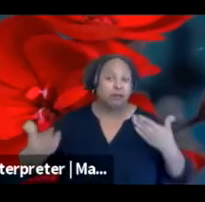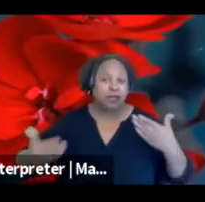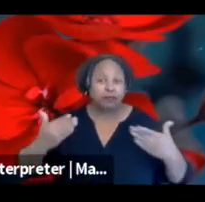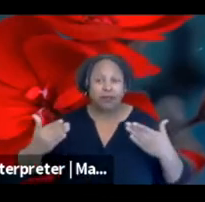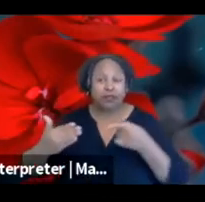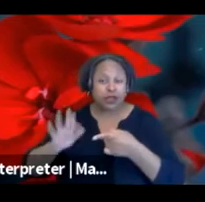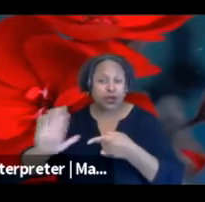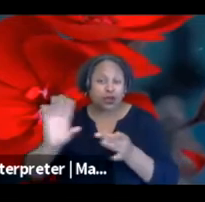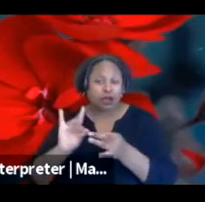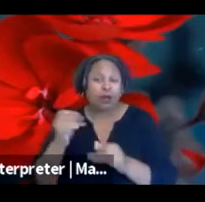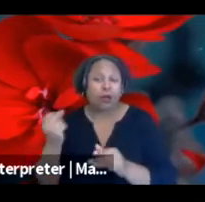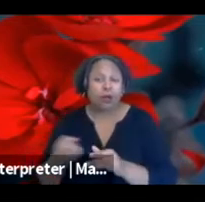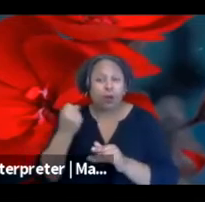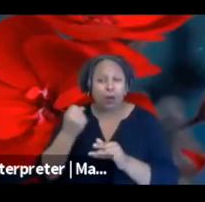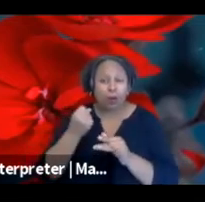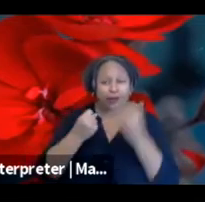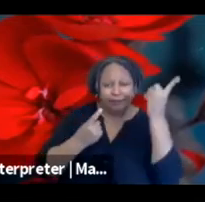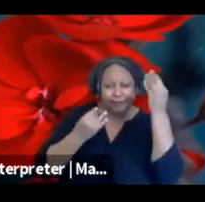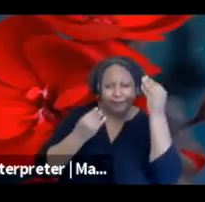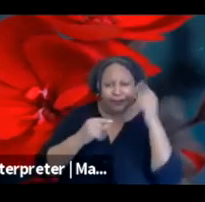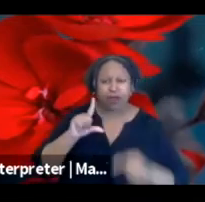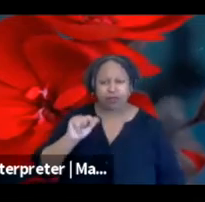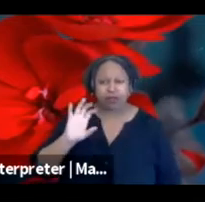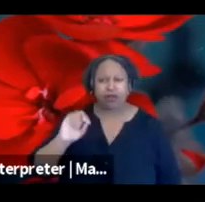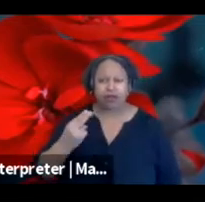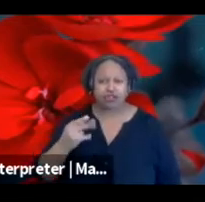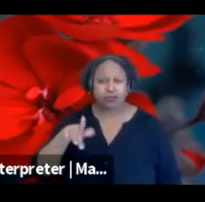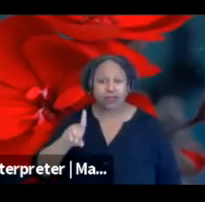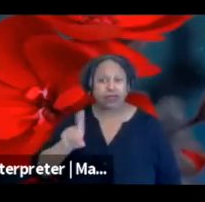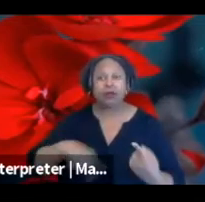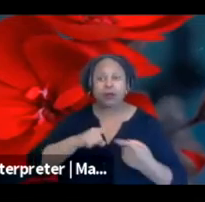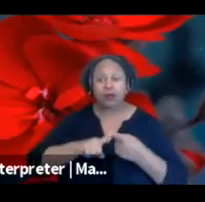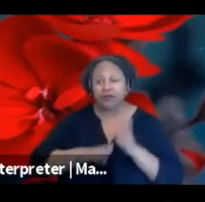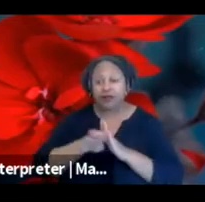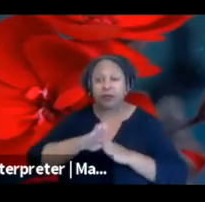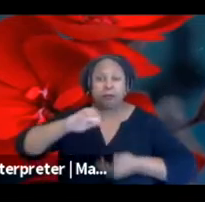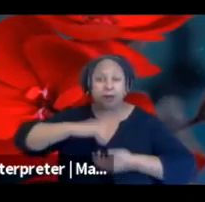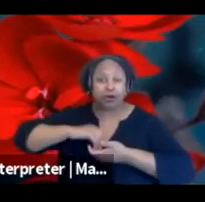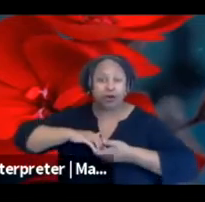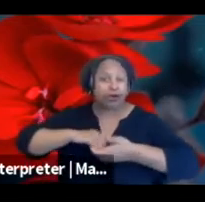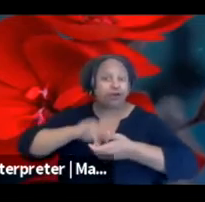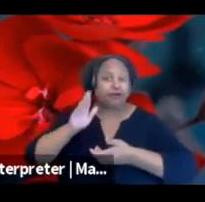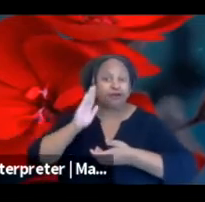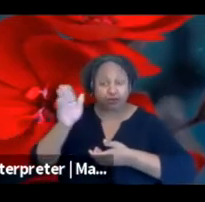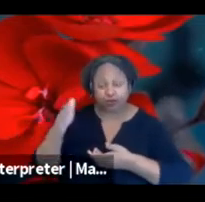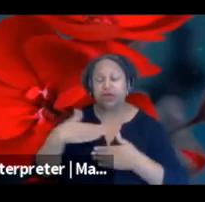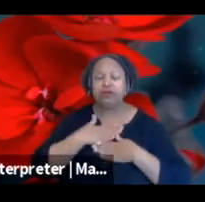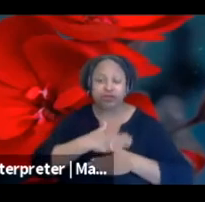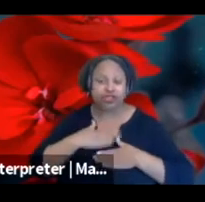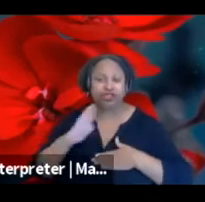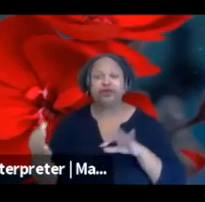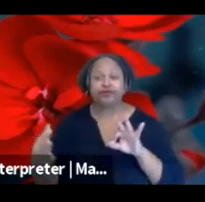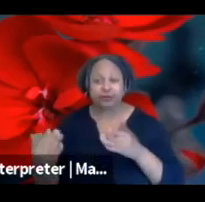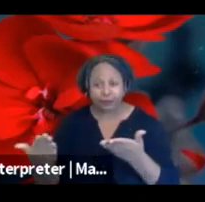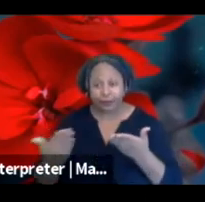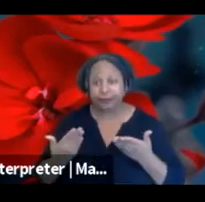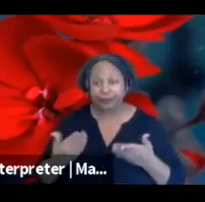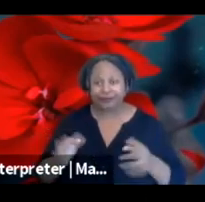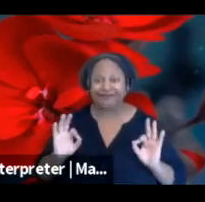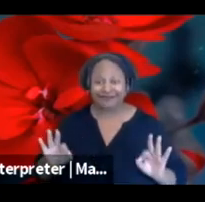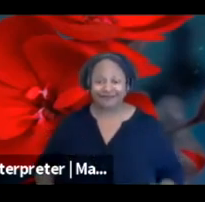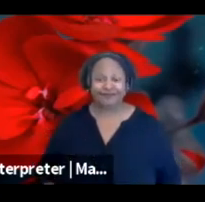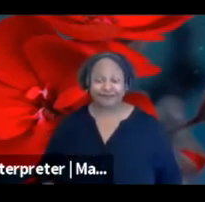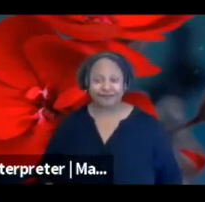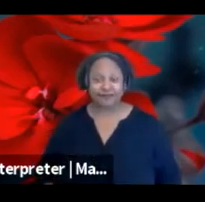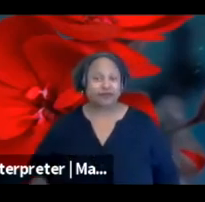this comment and kind of consider it for when we're looking at developing those partnerships. I appreciate that suggestion. Will